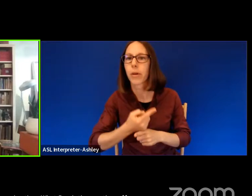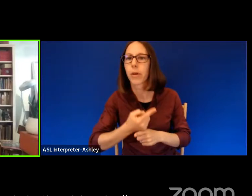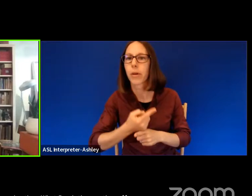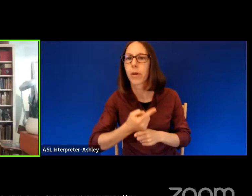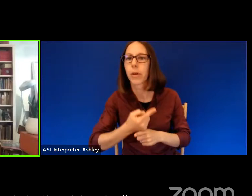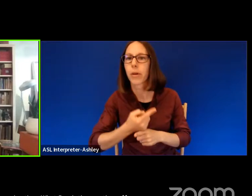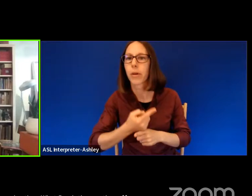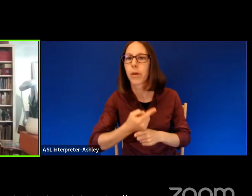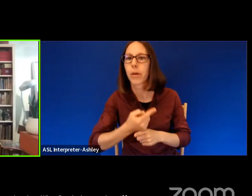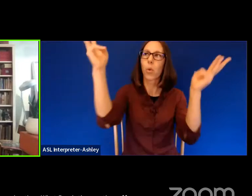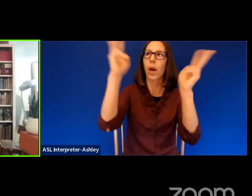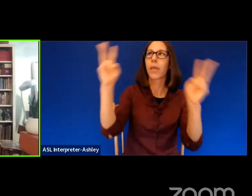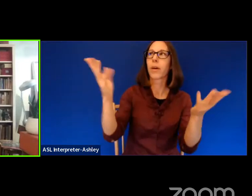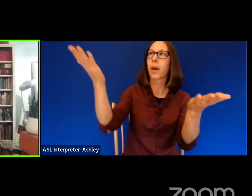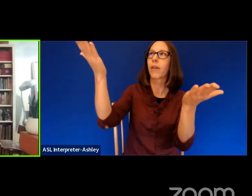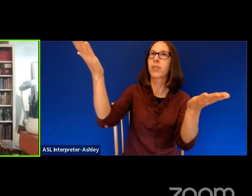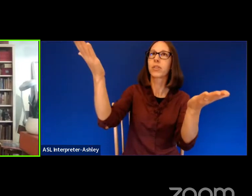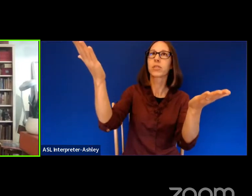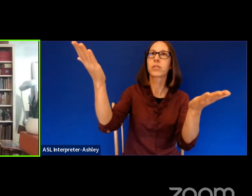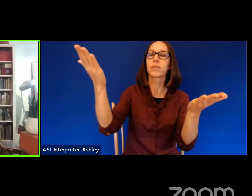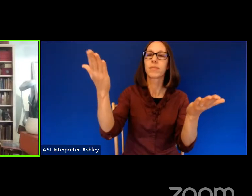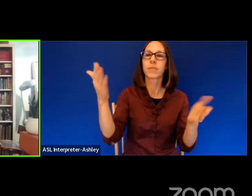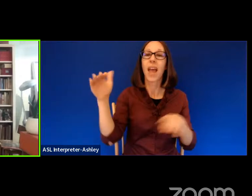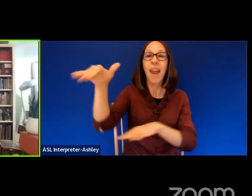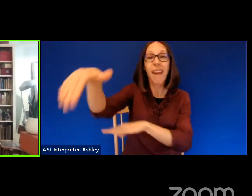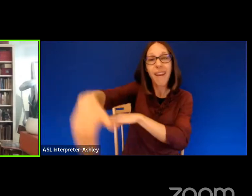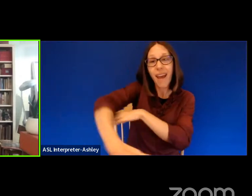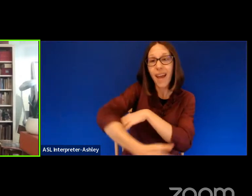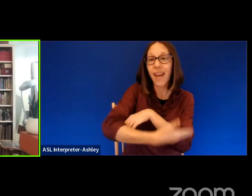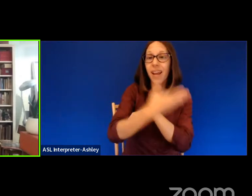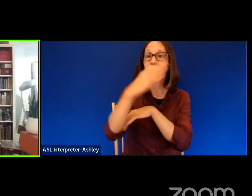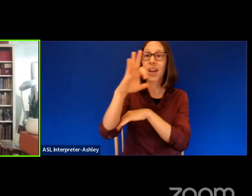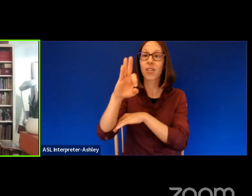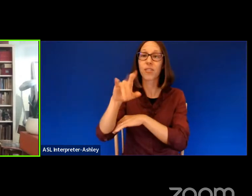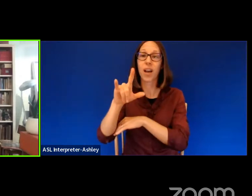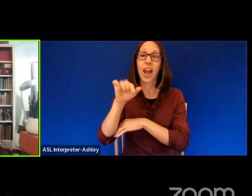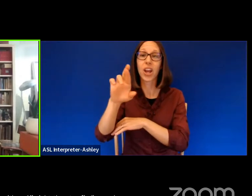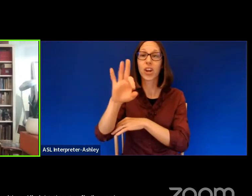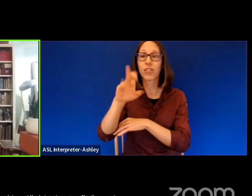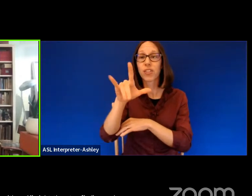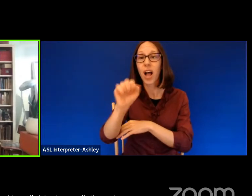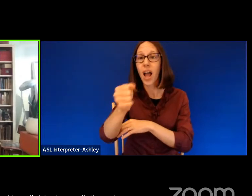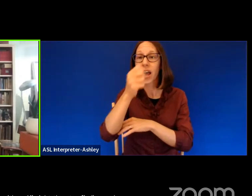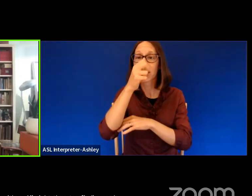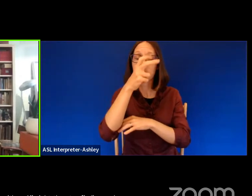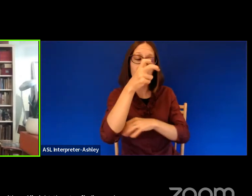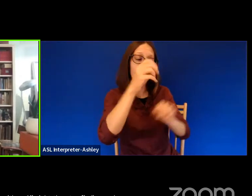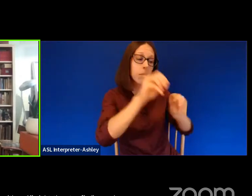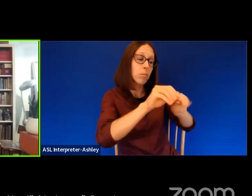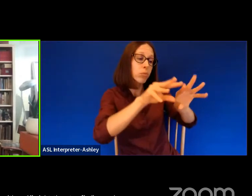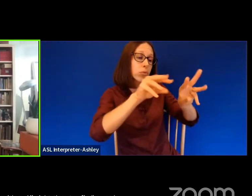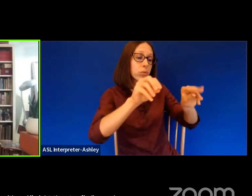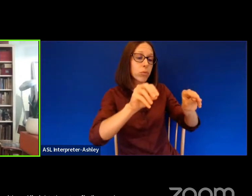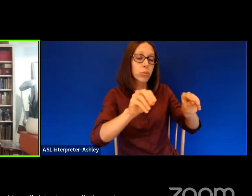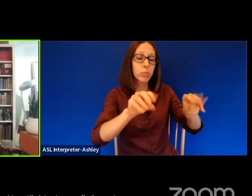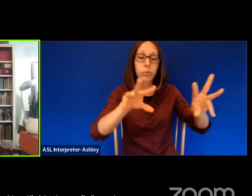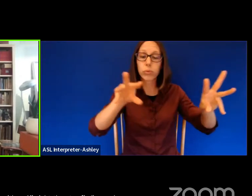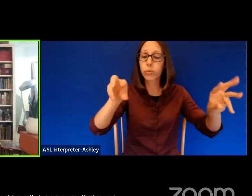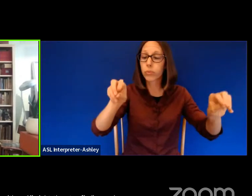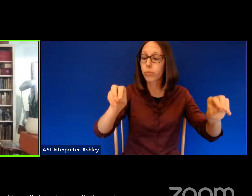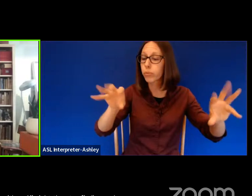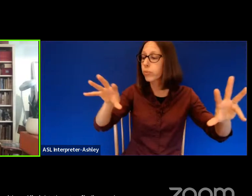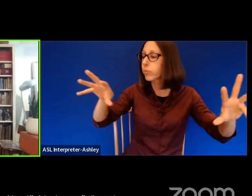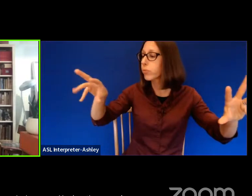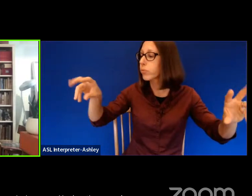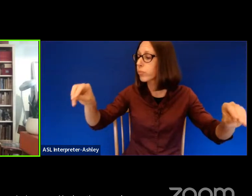are neither. All night they try, finding each other, lightning bugs who beacon and beckon. The mason jars